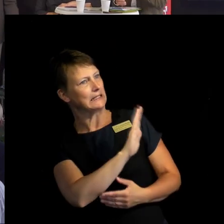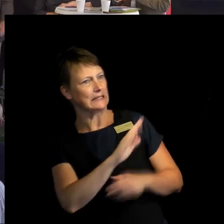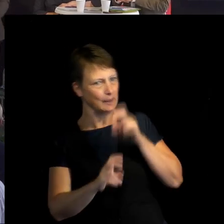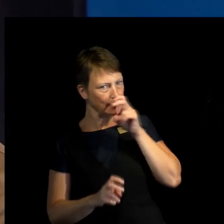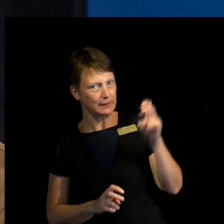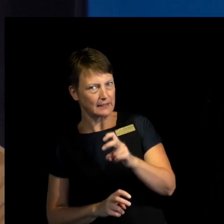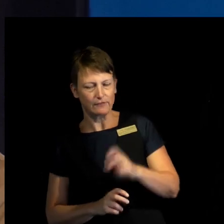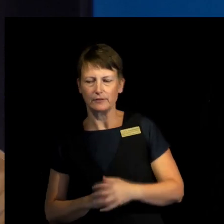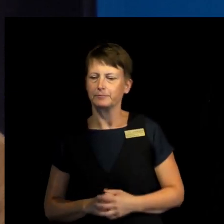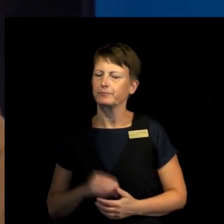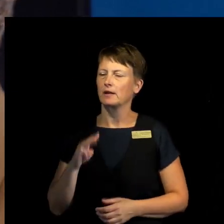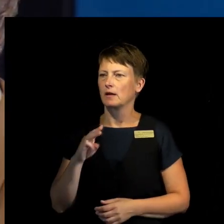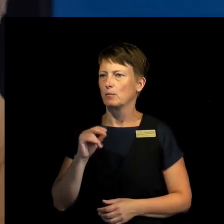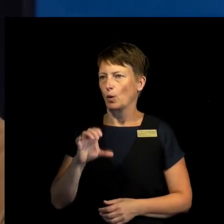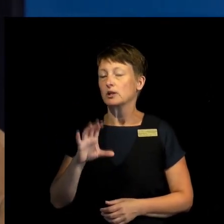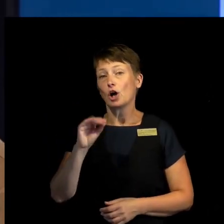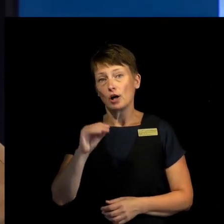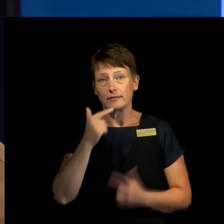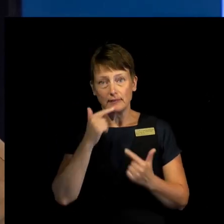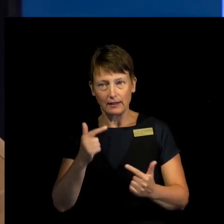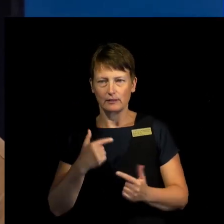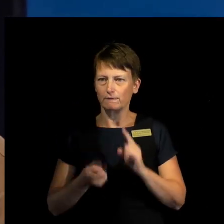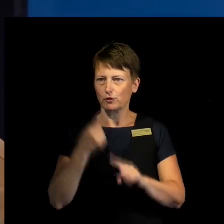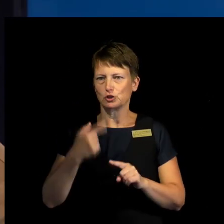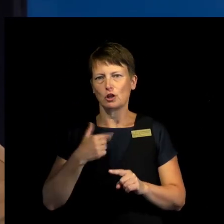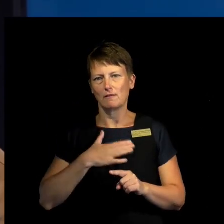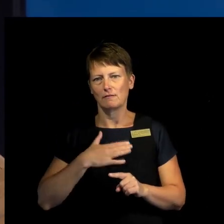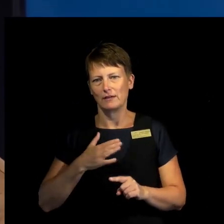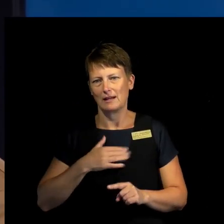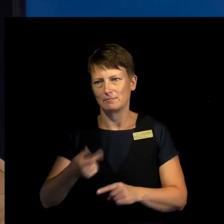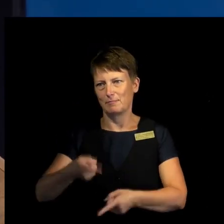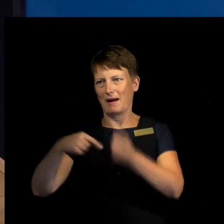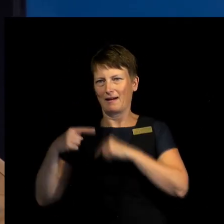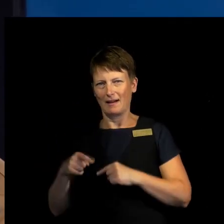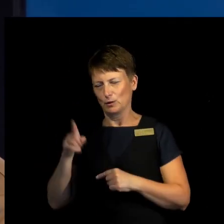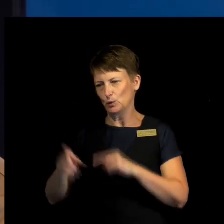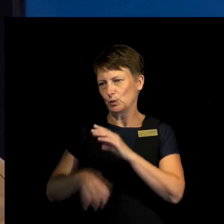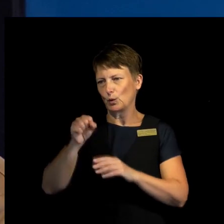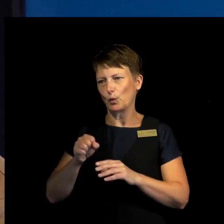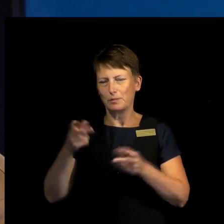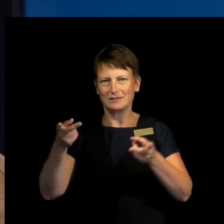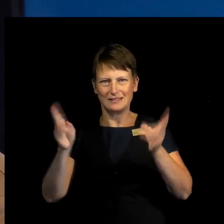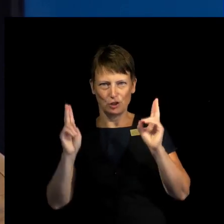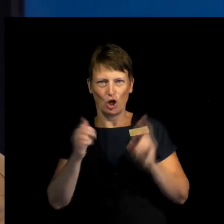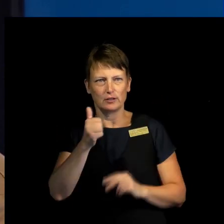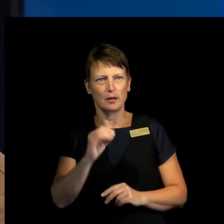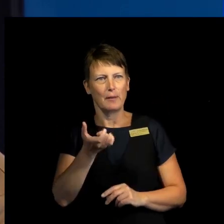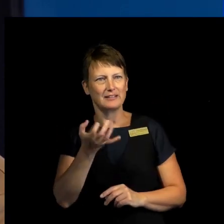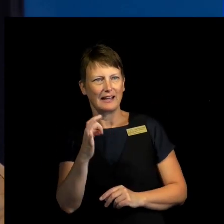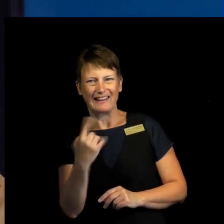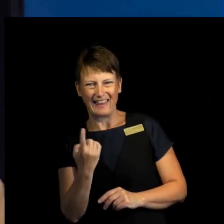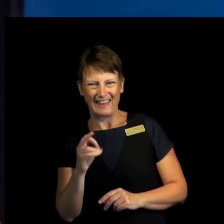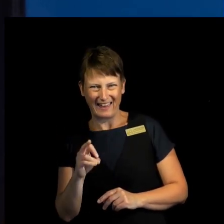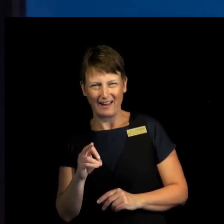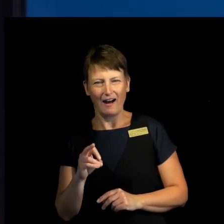Yes. Thank you very much. Well, first, I'd like to go back to your initial quote of Bachelet that if we vote on the UN declaration today, it